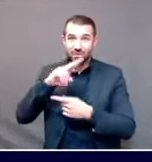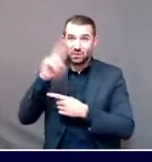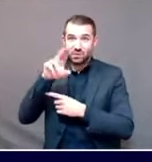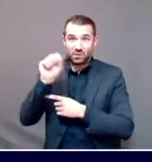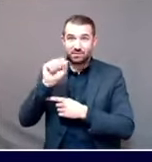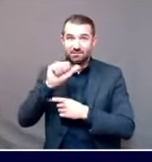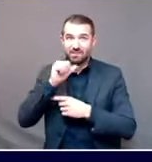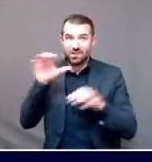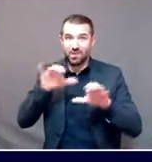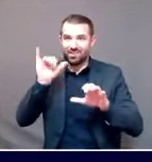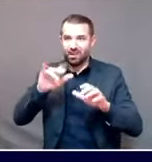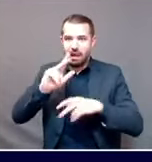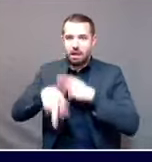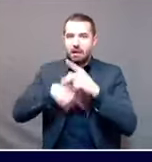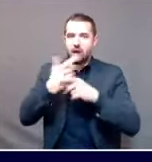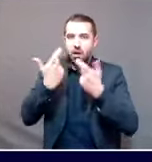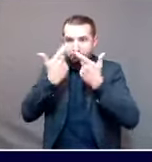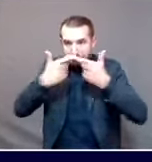resources.